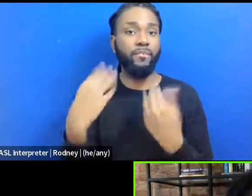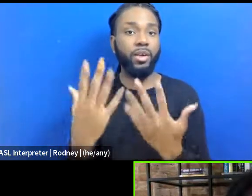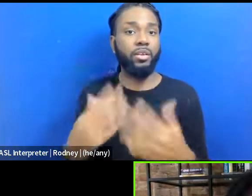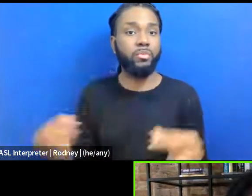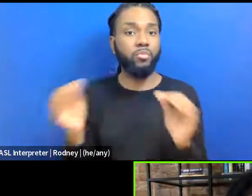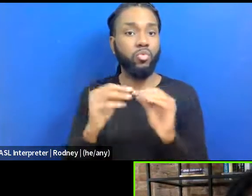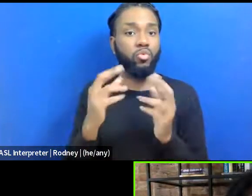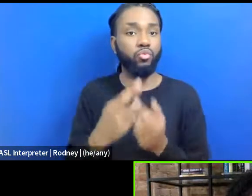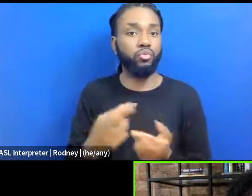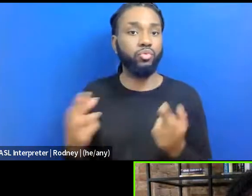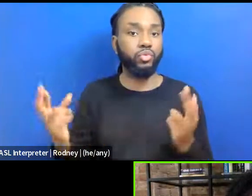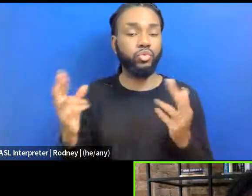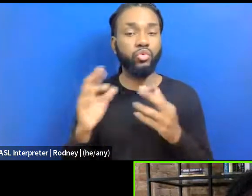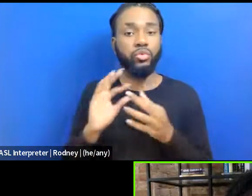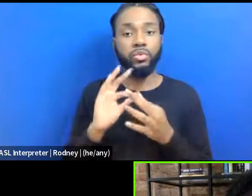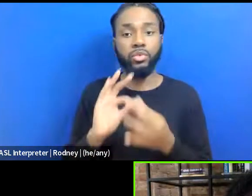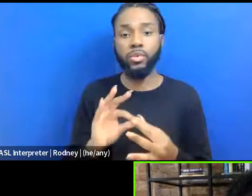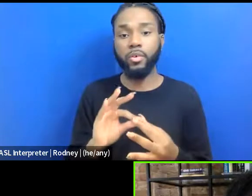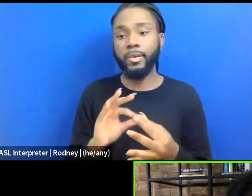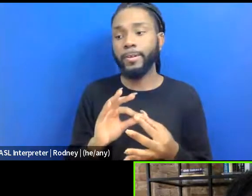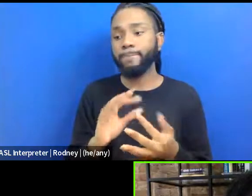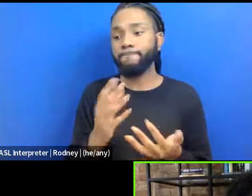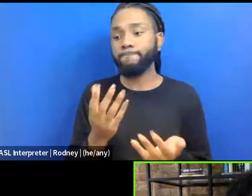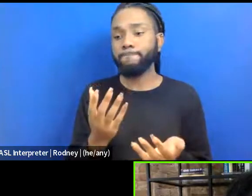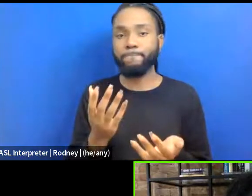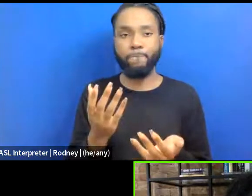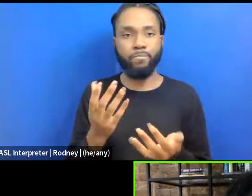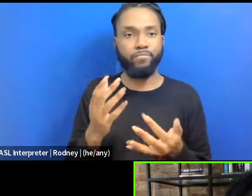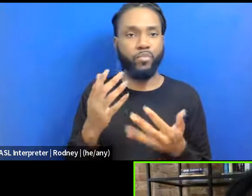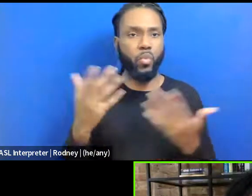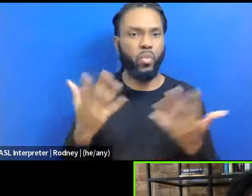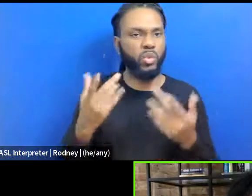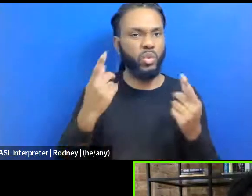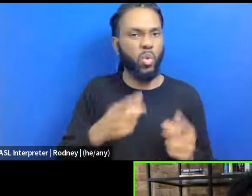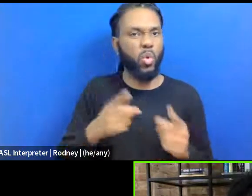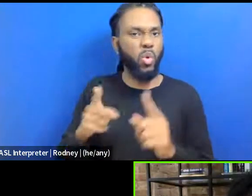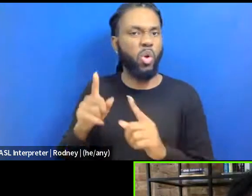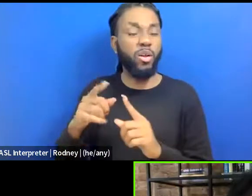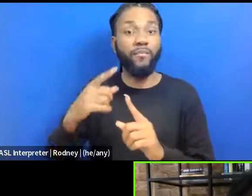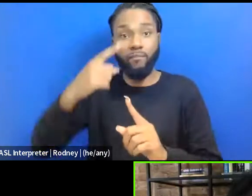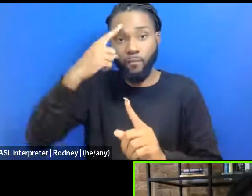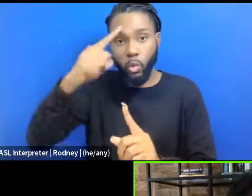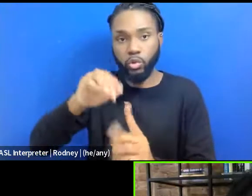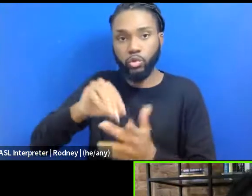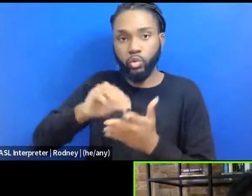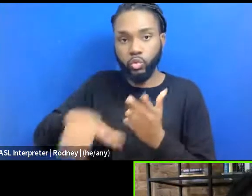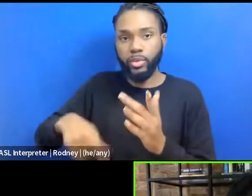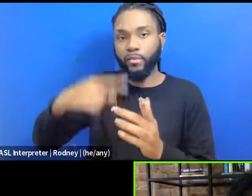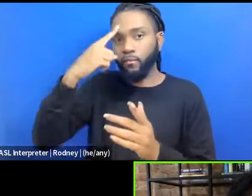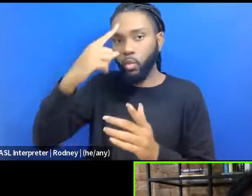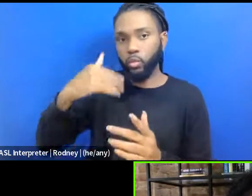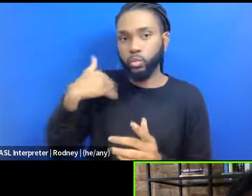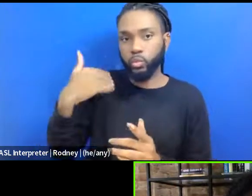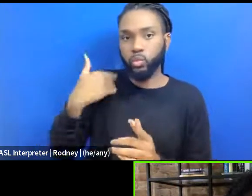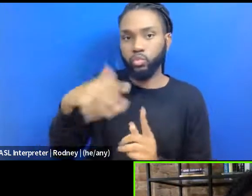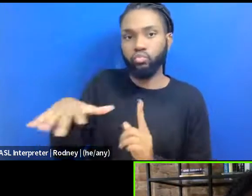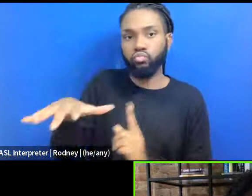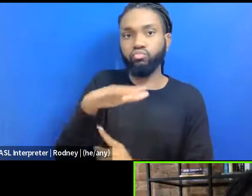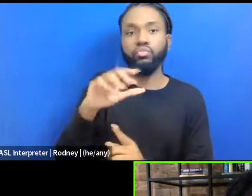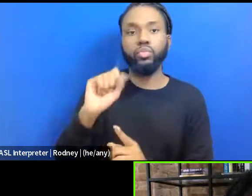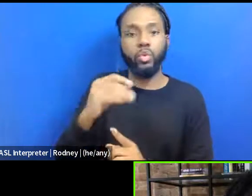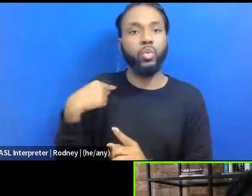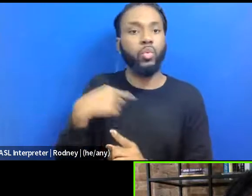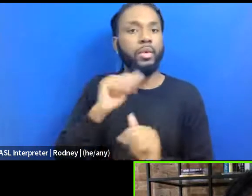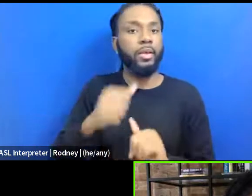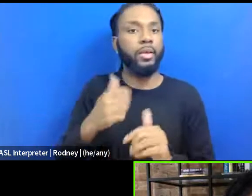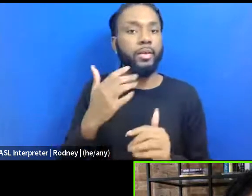resources on on what's going on what's students, for our youth, and so that we can be more informed about